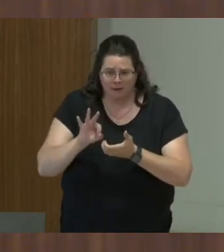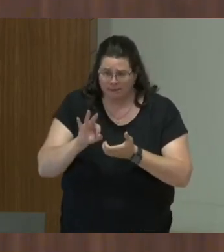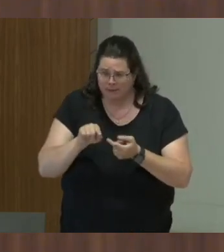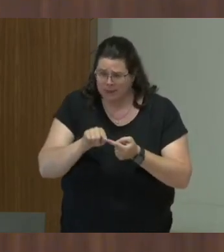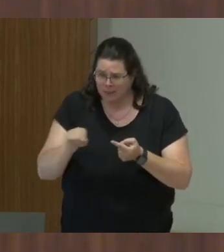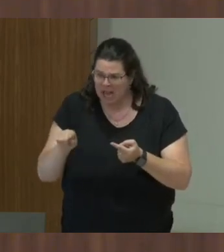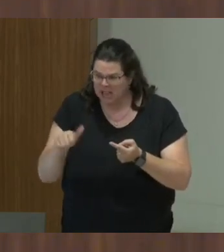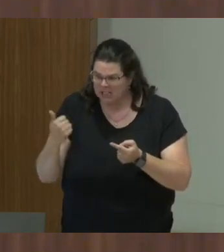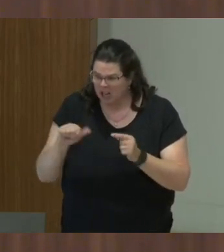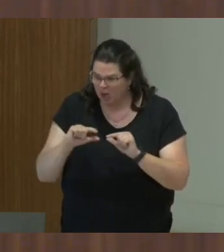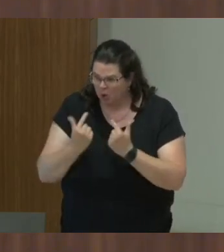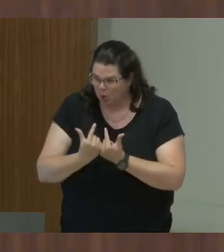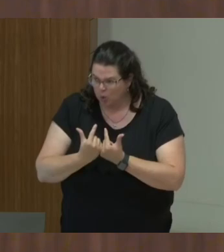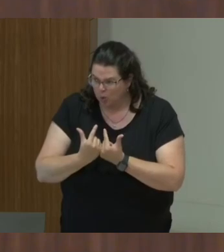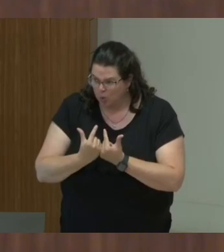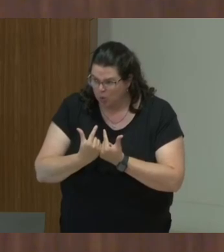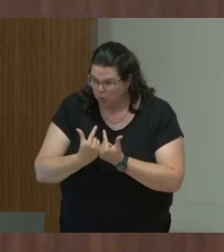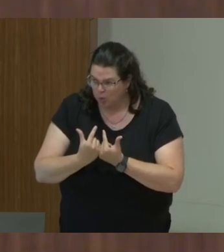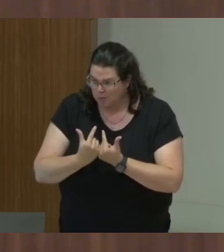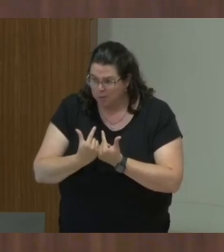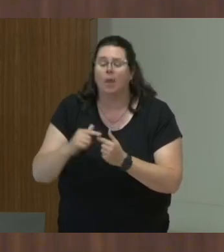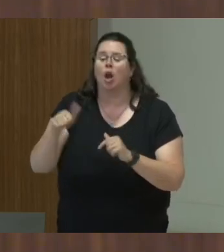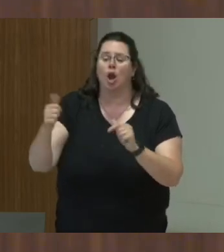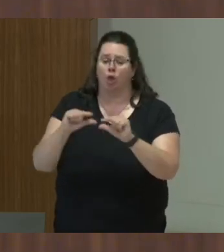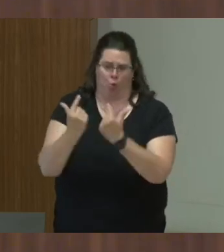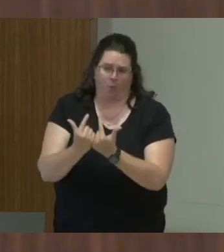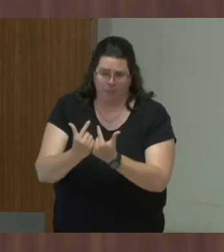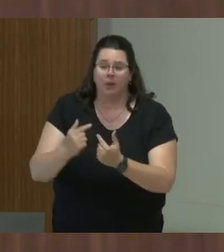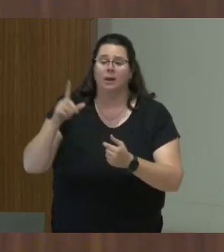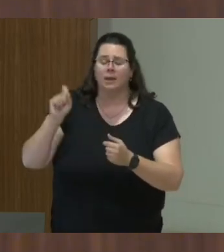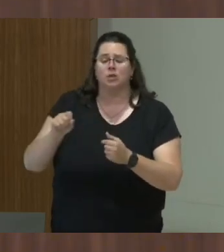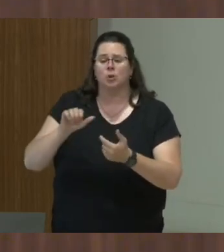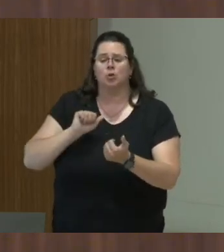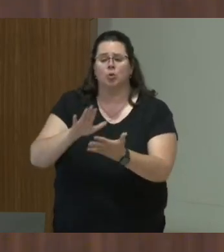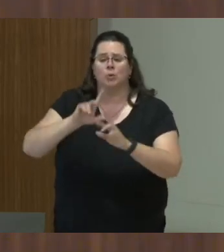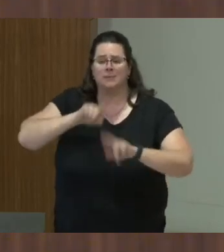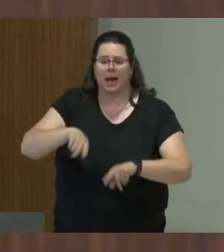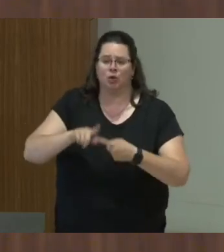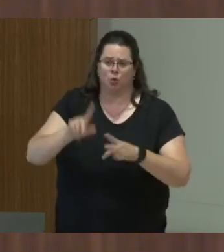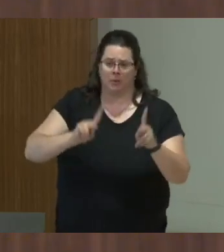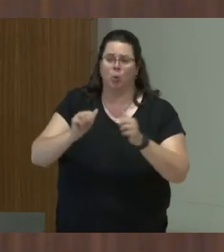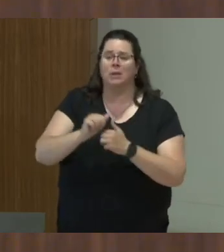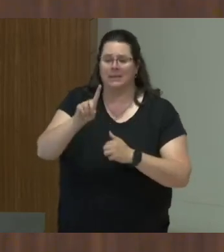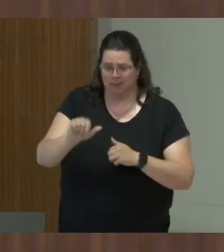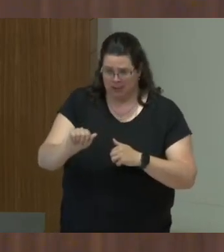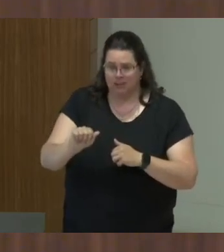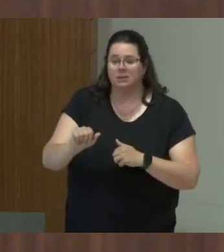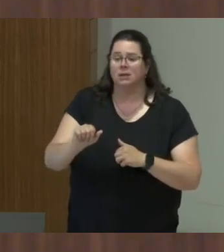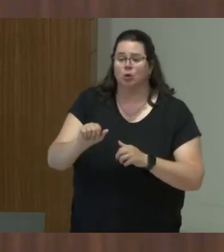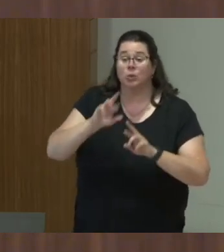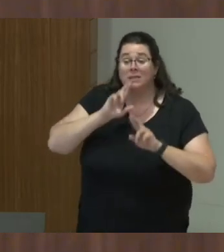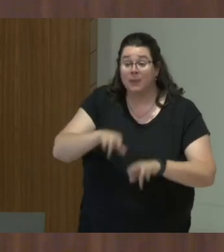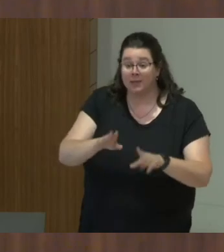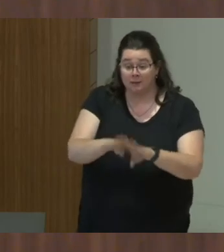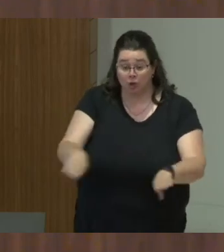state should direct the institutions, services, and facilities responsible for care and protection of children to conform